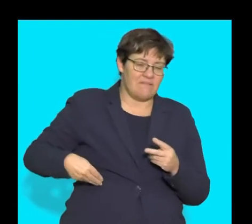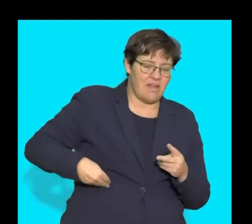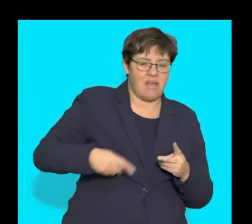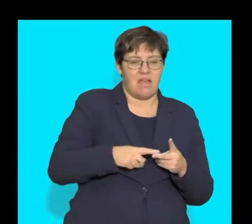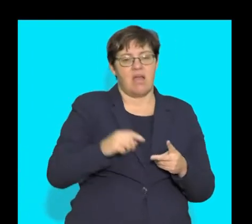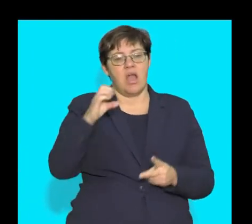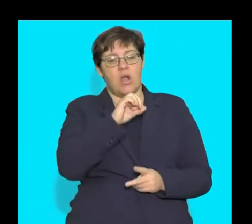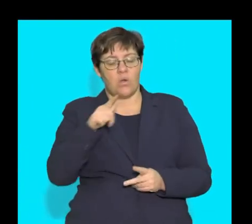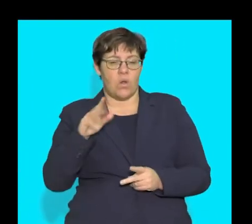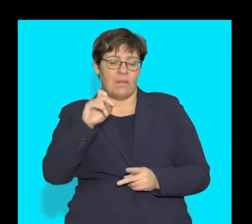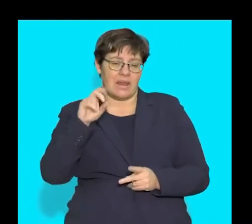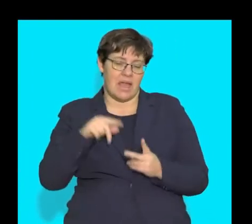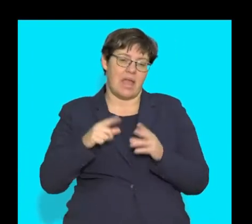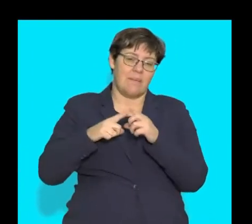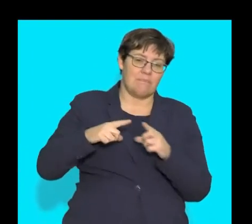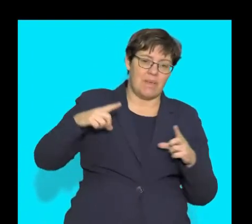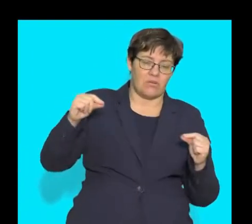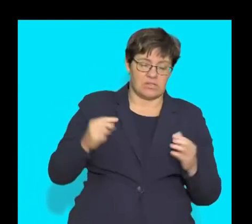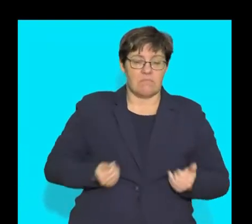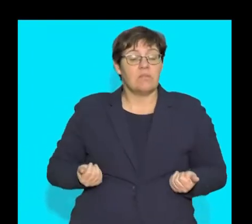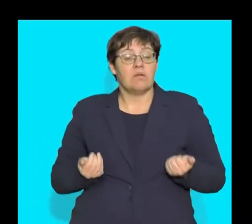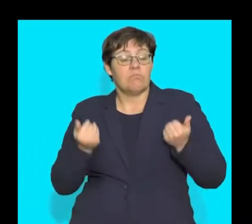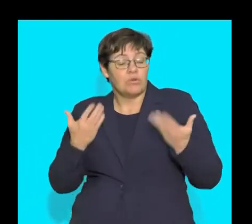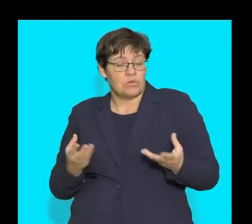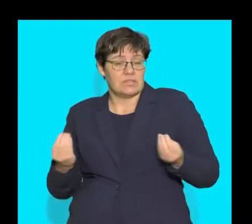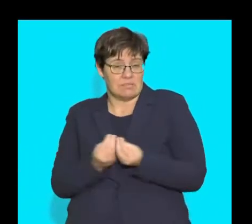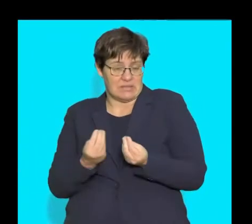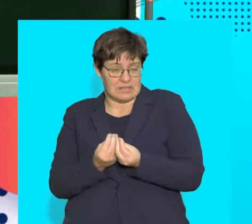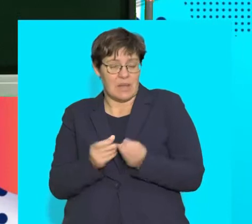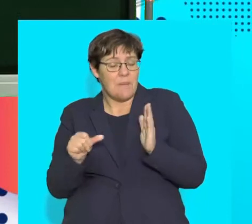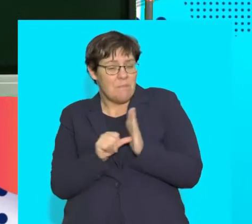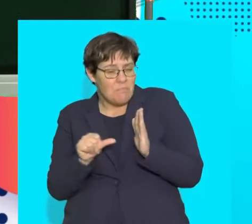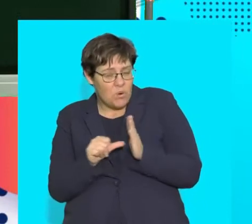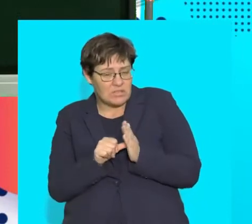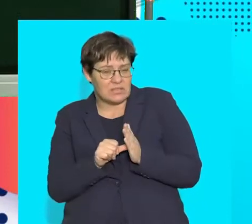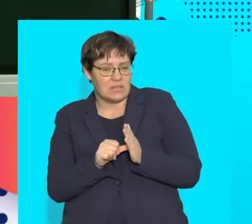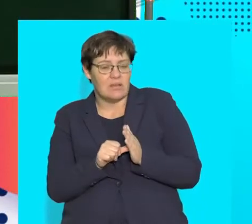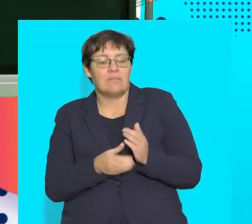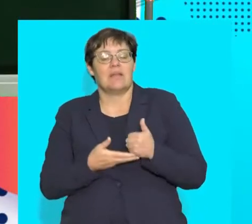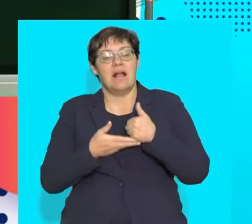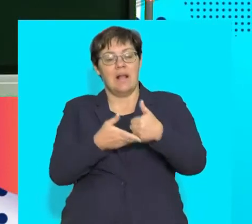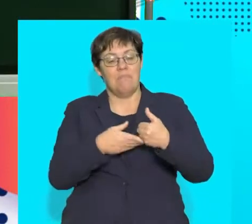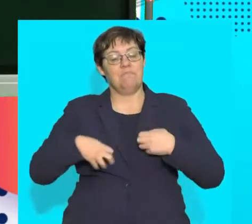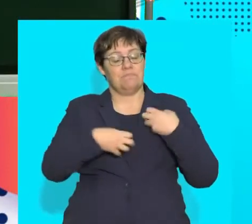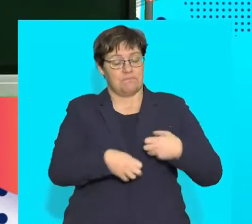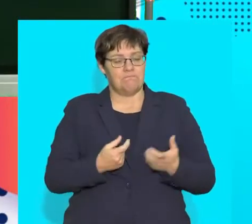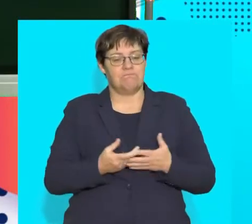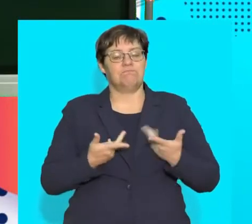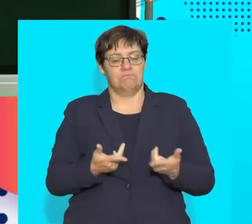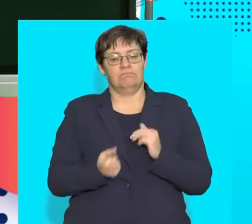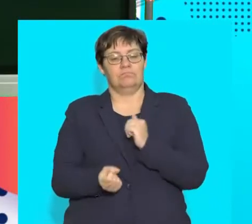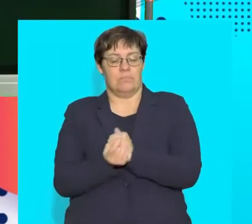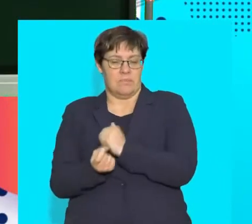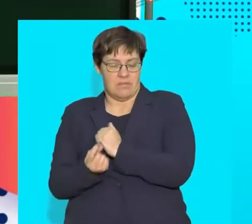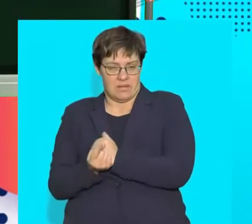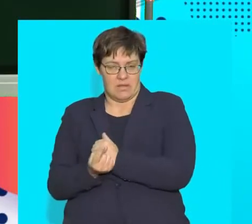gallbladder, the pancreas which produce substances that are important in assisting the digestive system in carrying out what we refer to